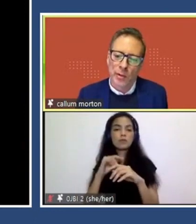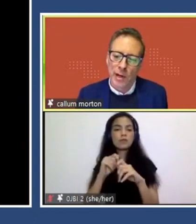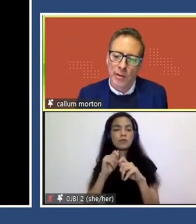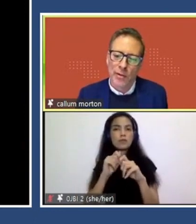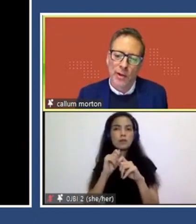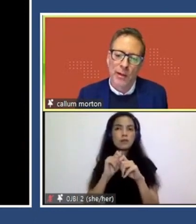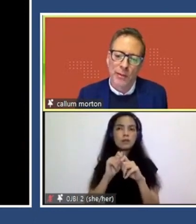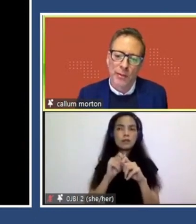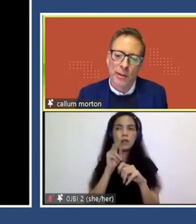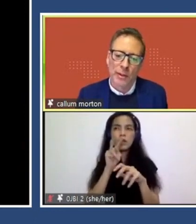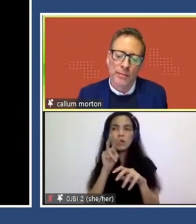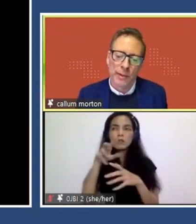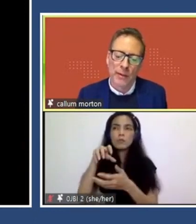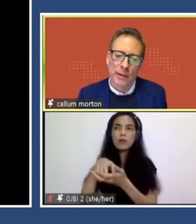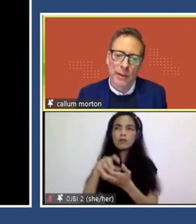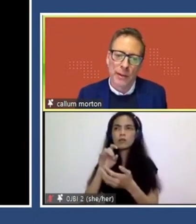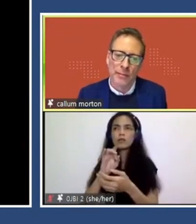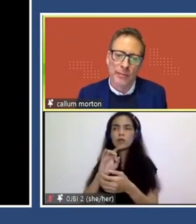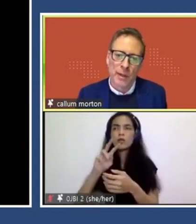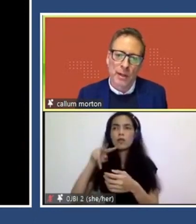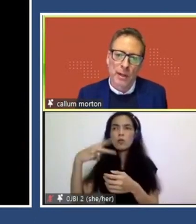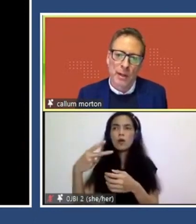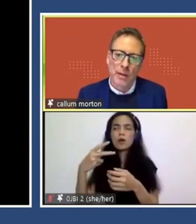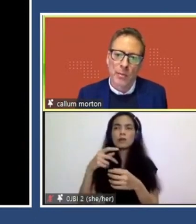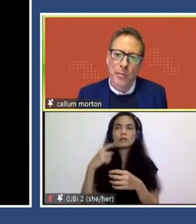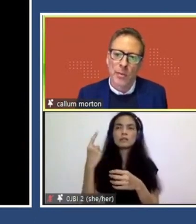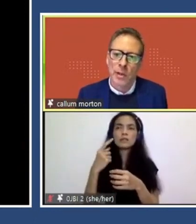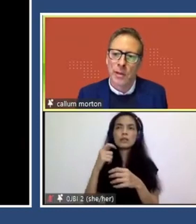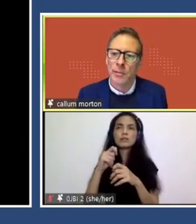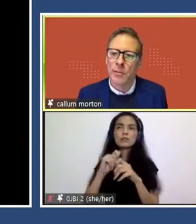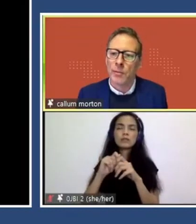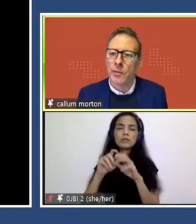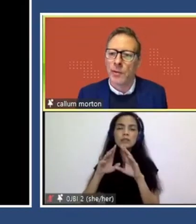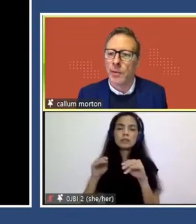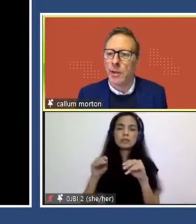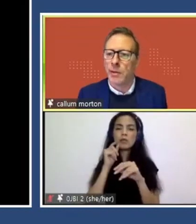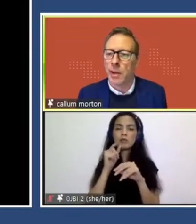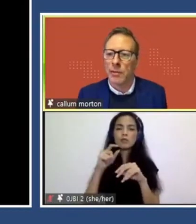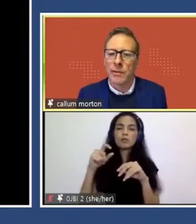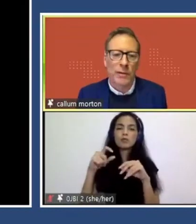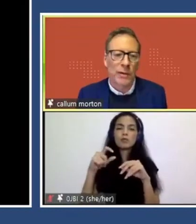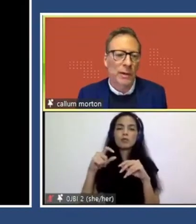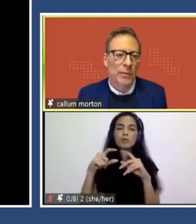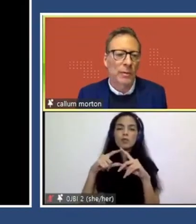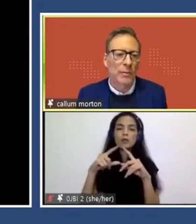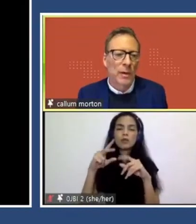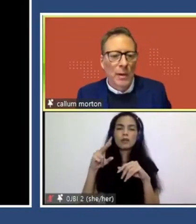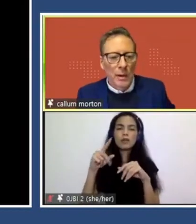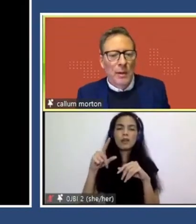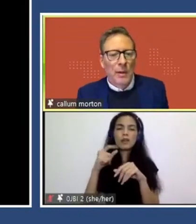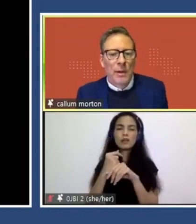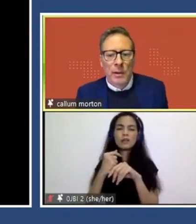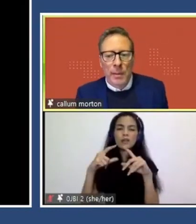if you know, there were grants of Calder, um, Calder, um, she, she, um, was very pleased to make reference to that